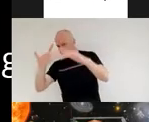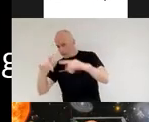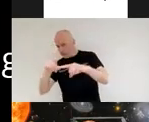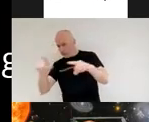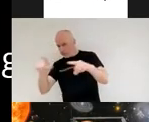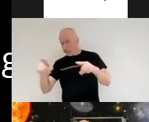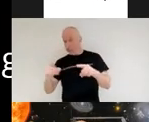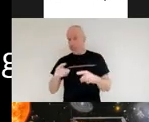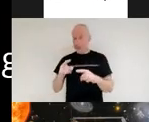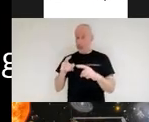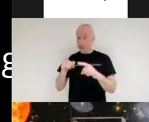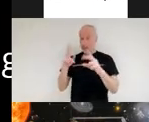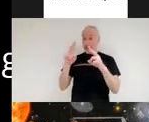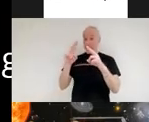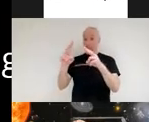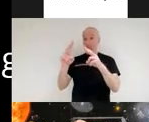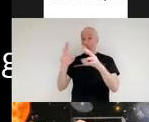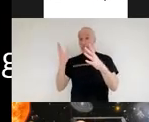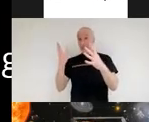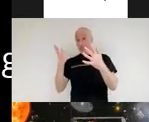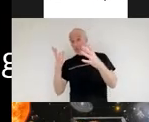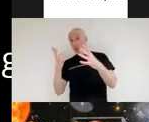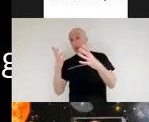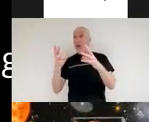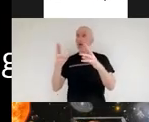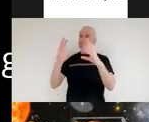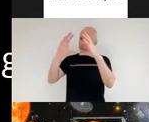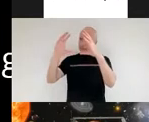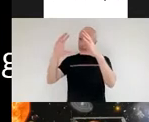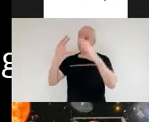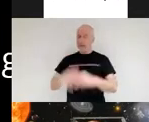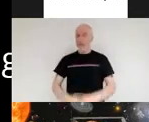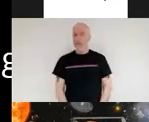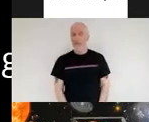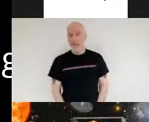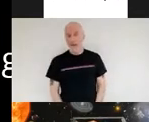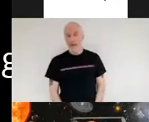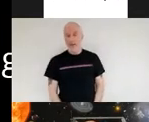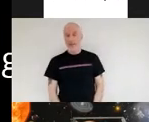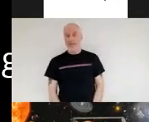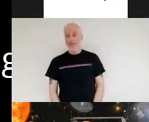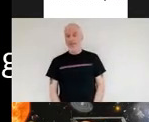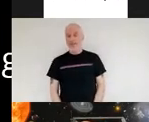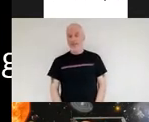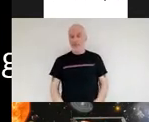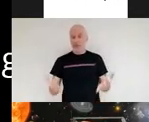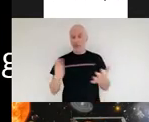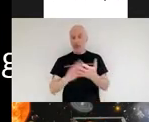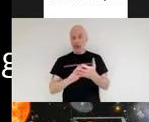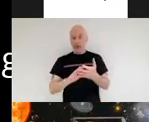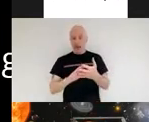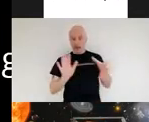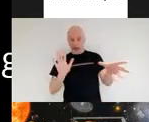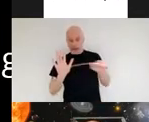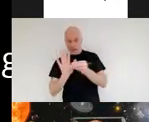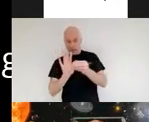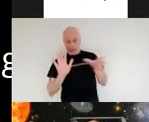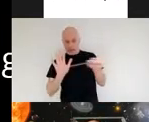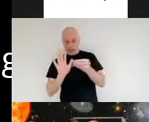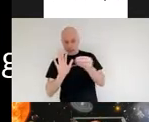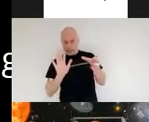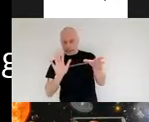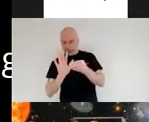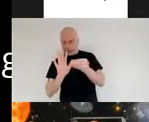and again these are the kind of dips that we're going to be looking for characteristic absorption lines at particular